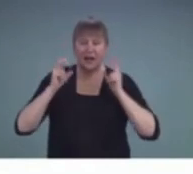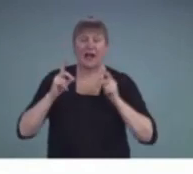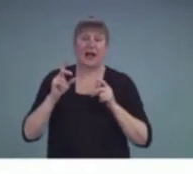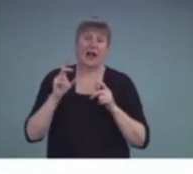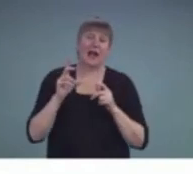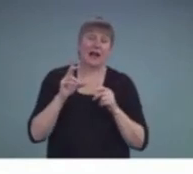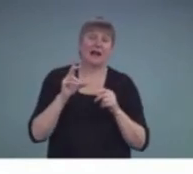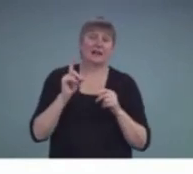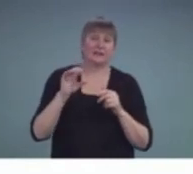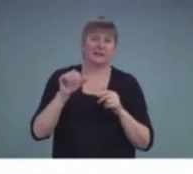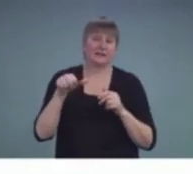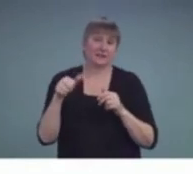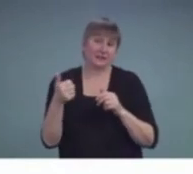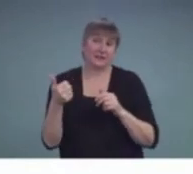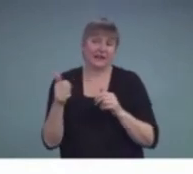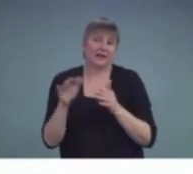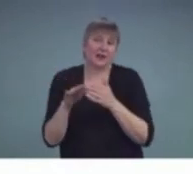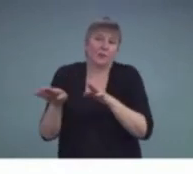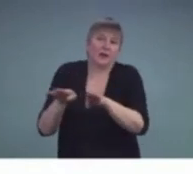behavior.